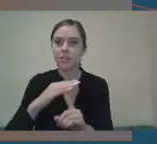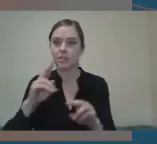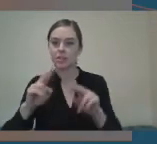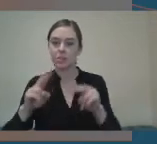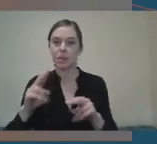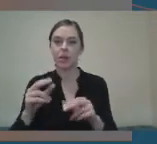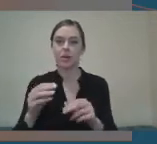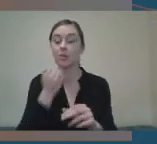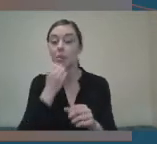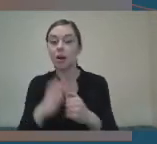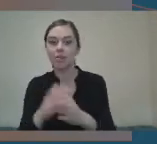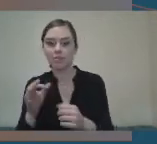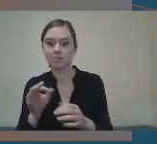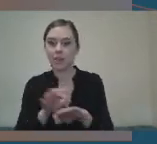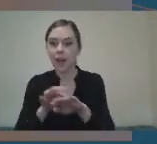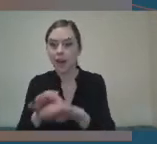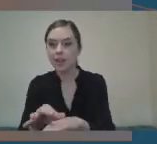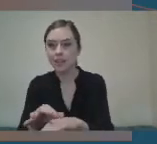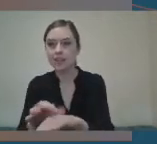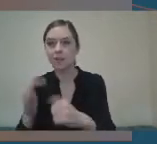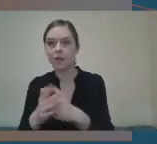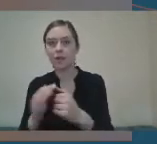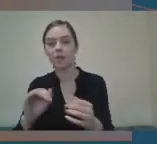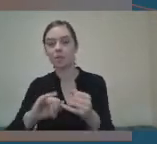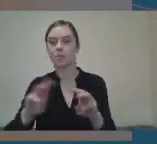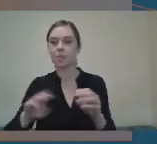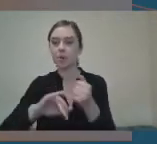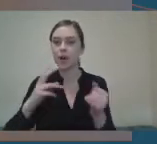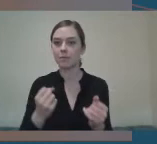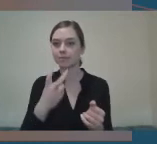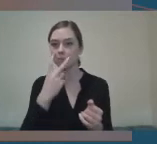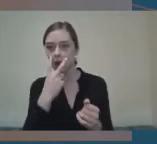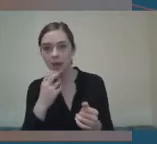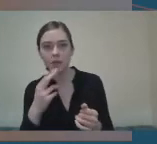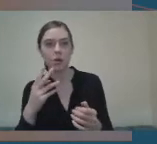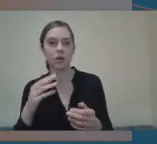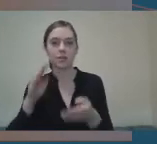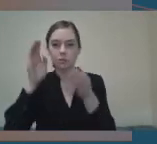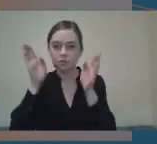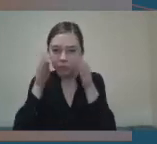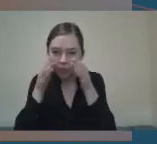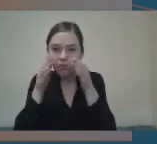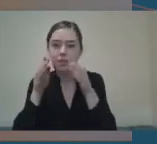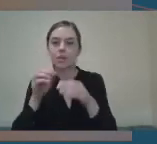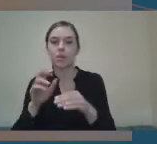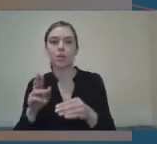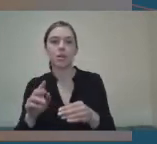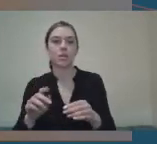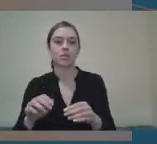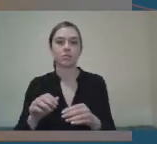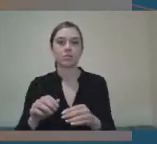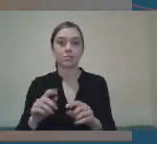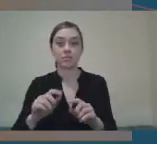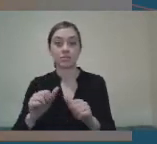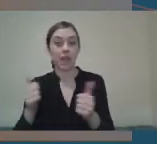impairments who want to take part in physical activity. So just to go for a run where those of us who don't have a disability can